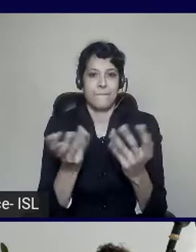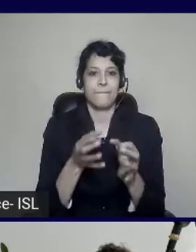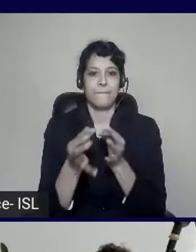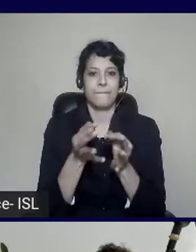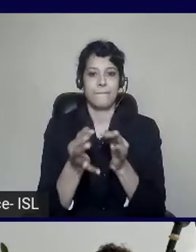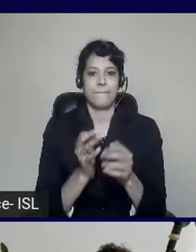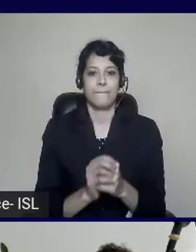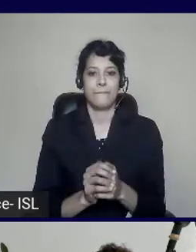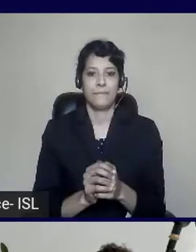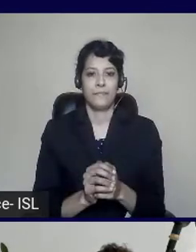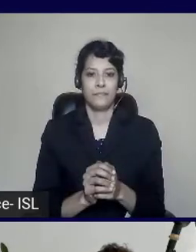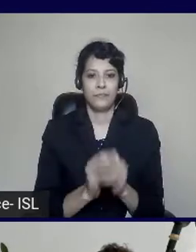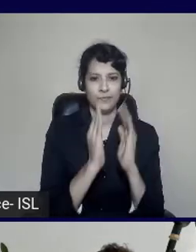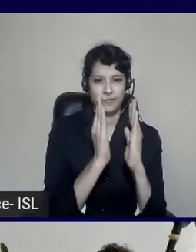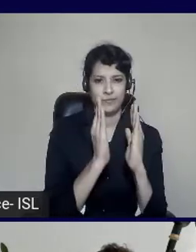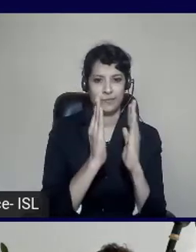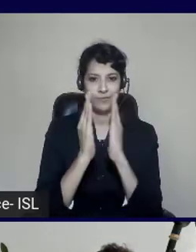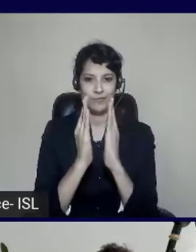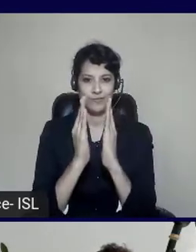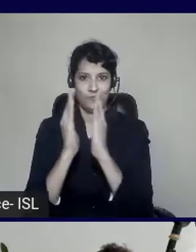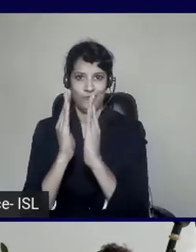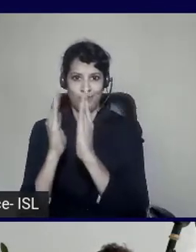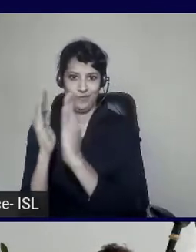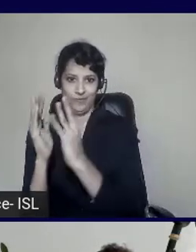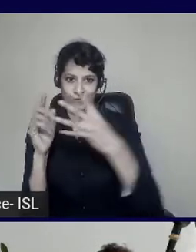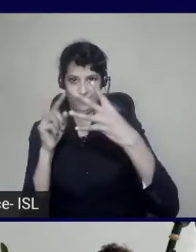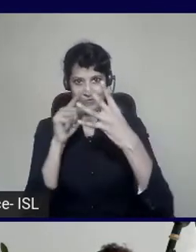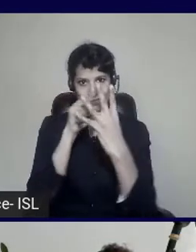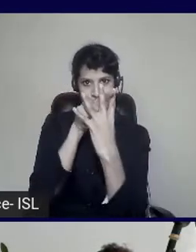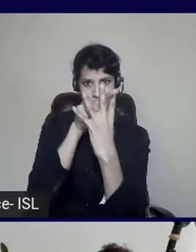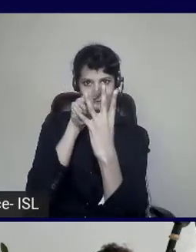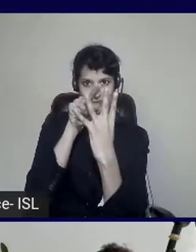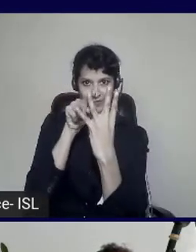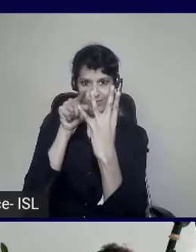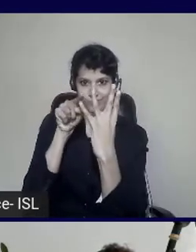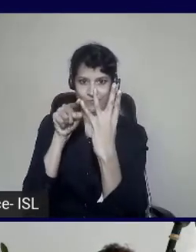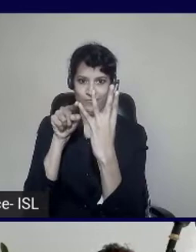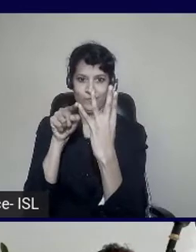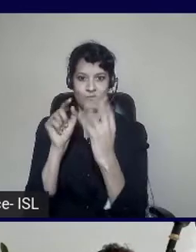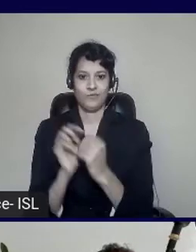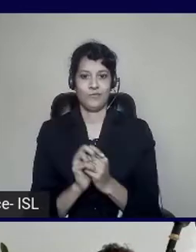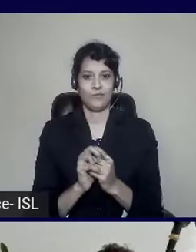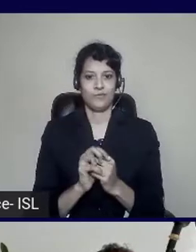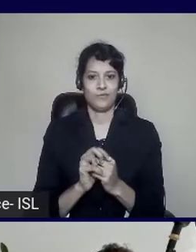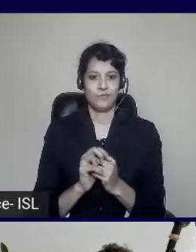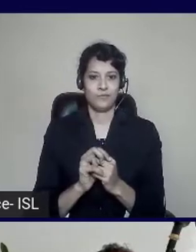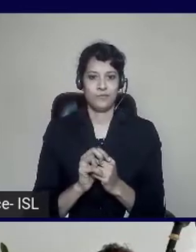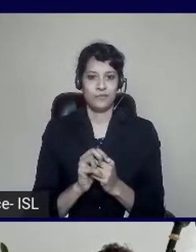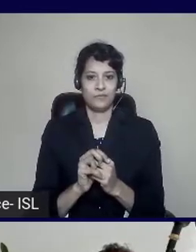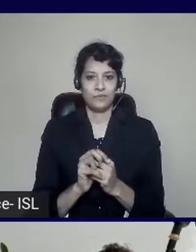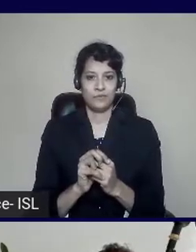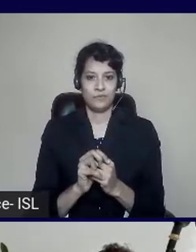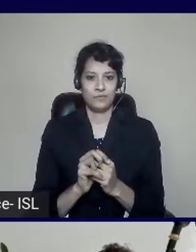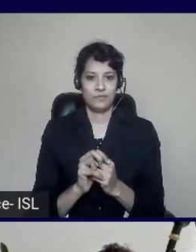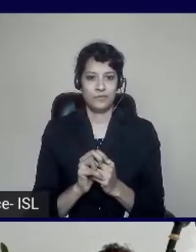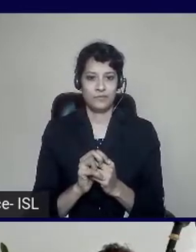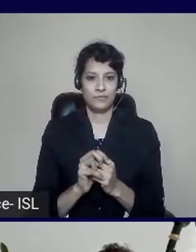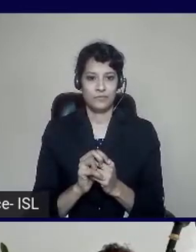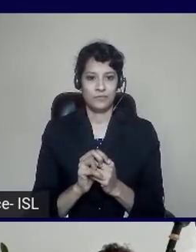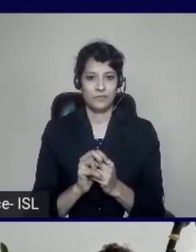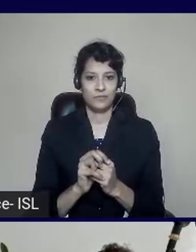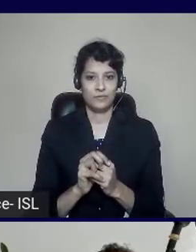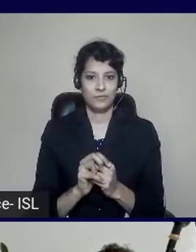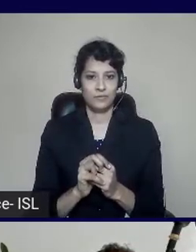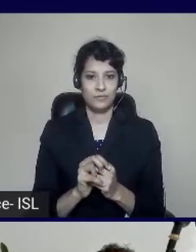2.1, so the version 2.1. And it goes into A, AAA, and AAA. We're going to define 2